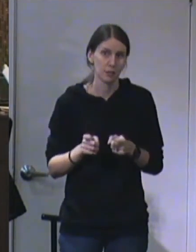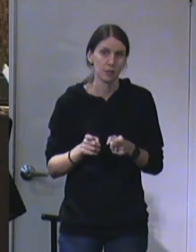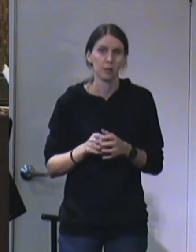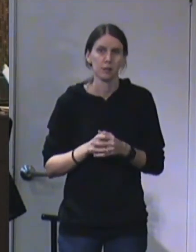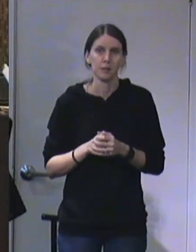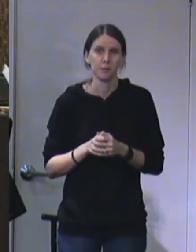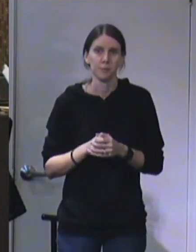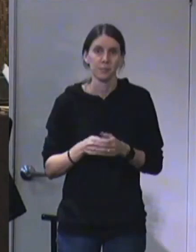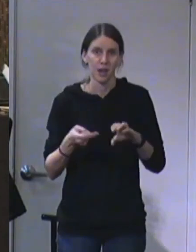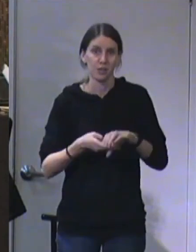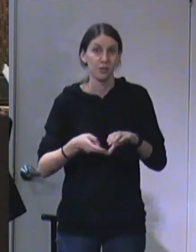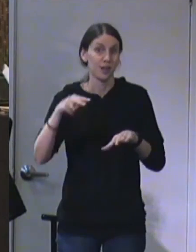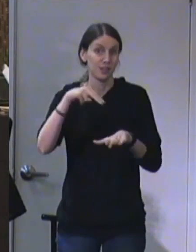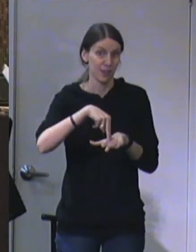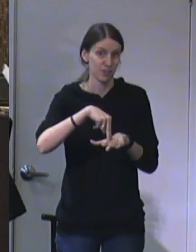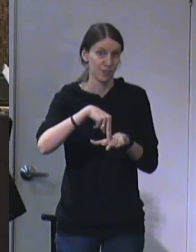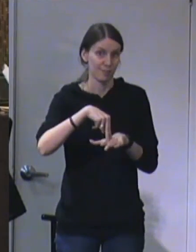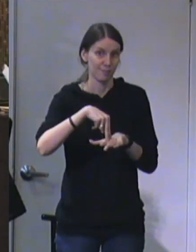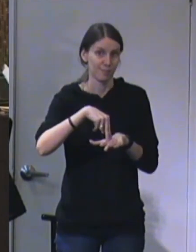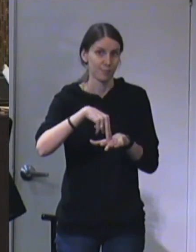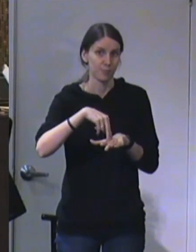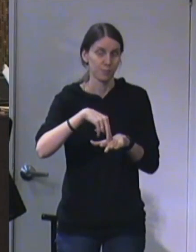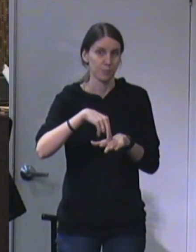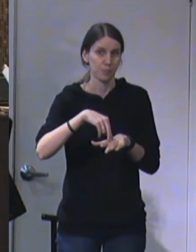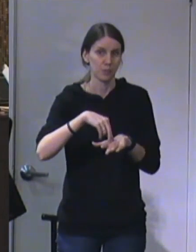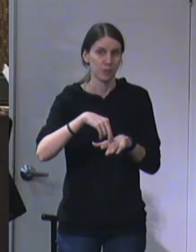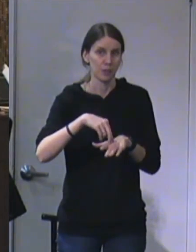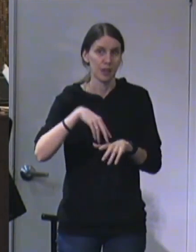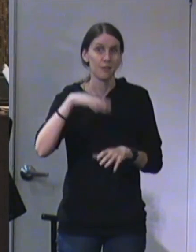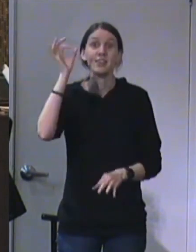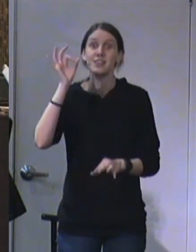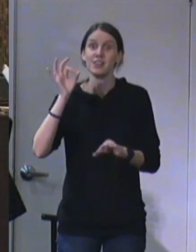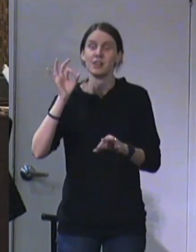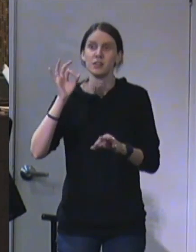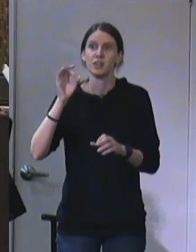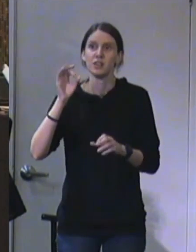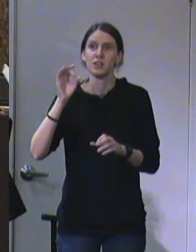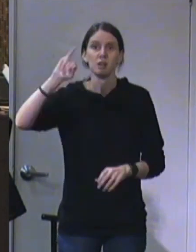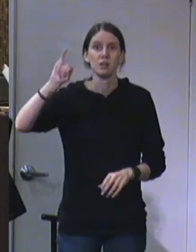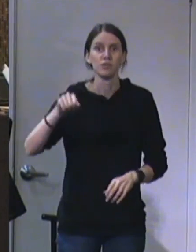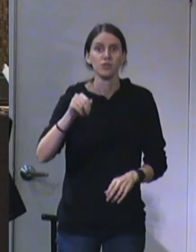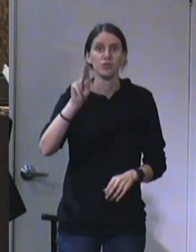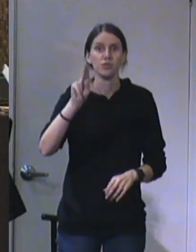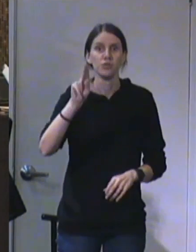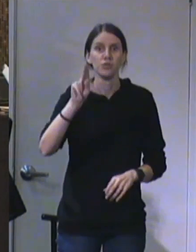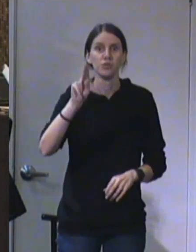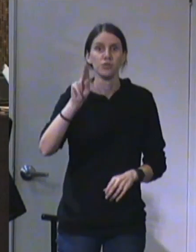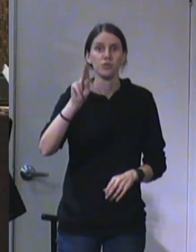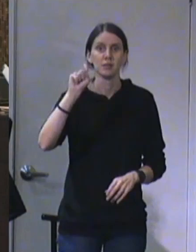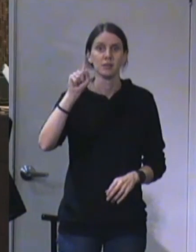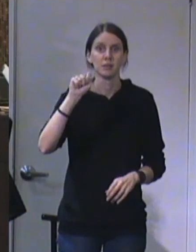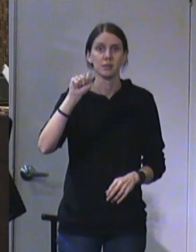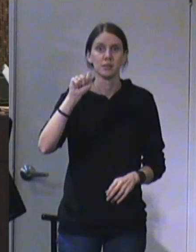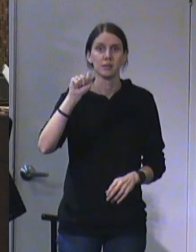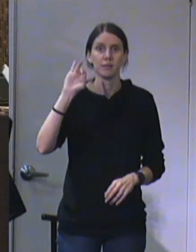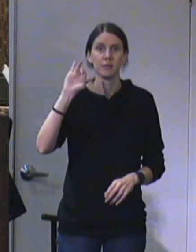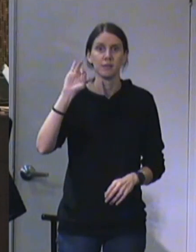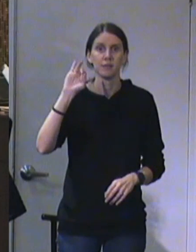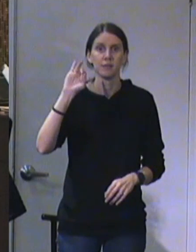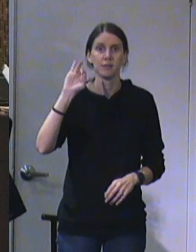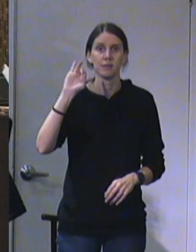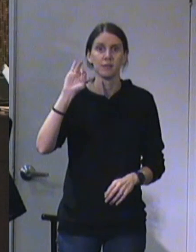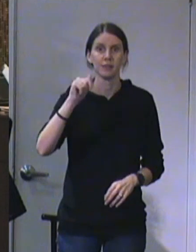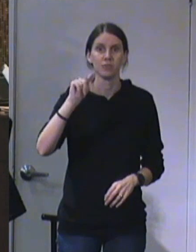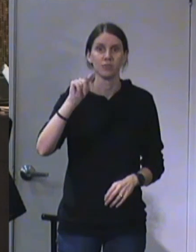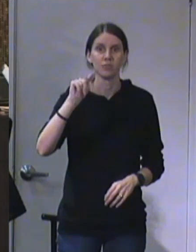And then his resurrection, it says, was for our justification. He says, now I'm going to apply all of